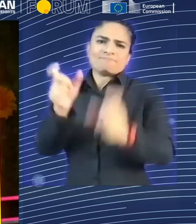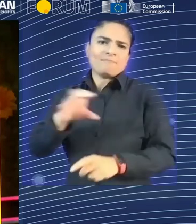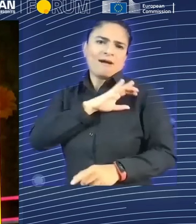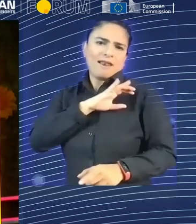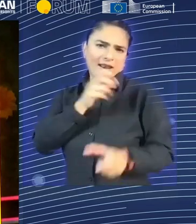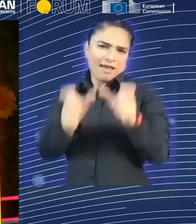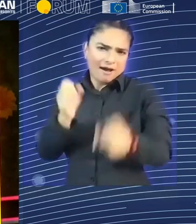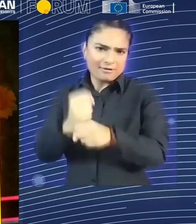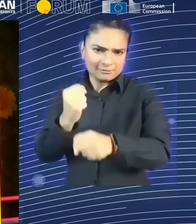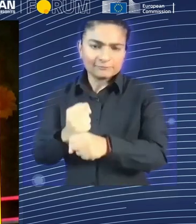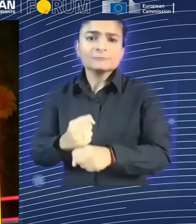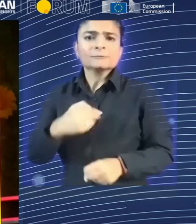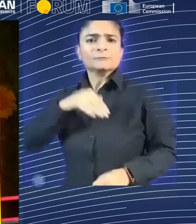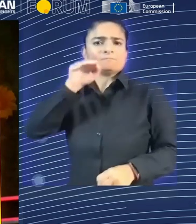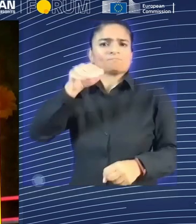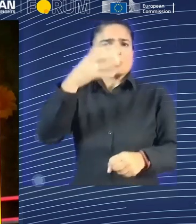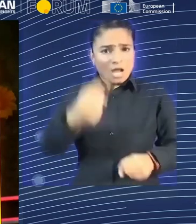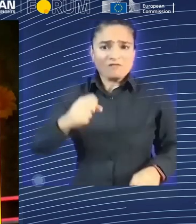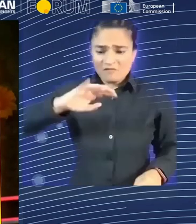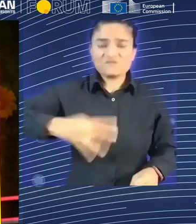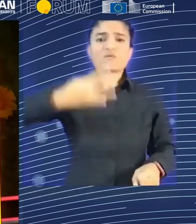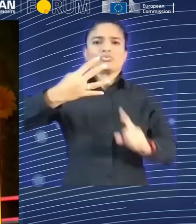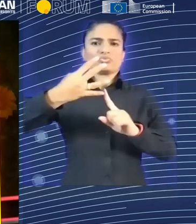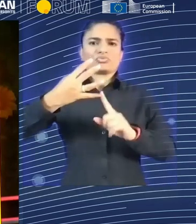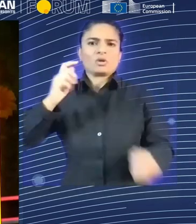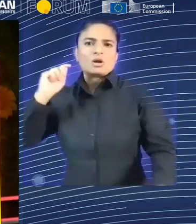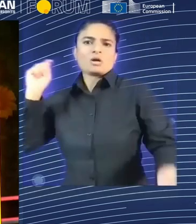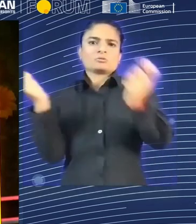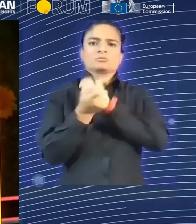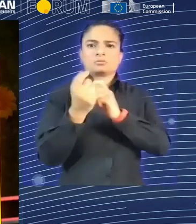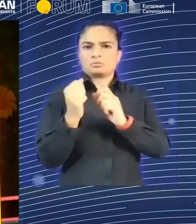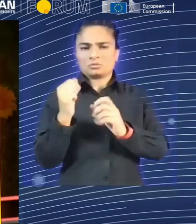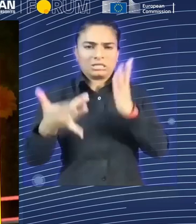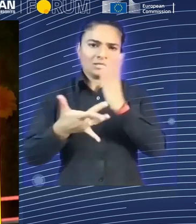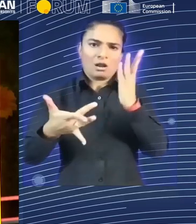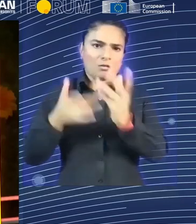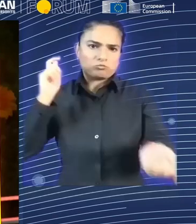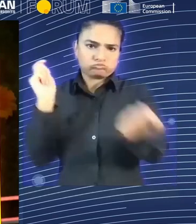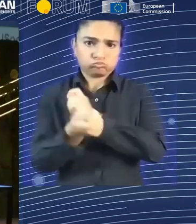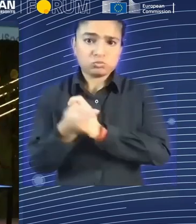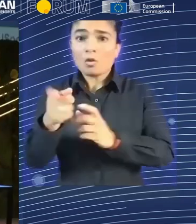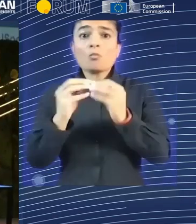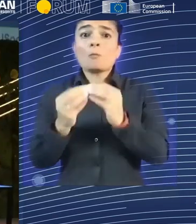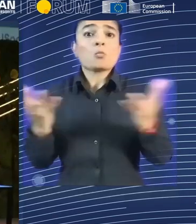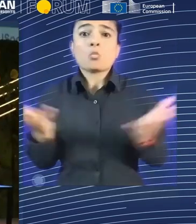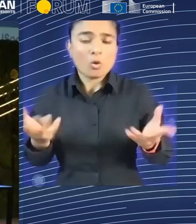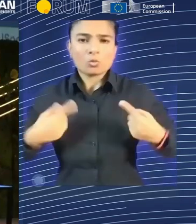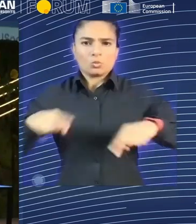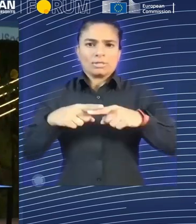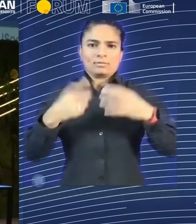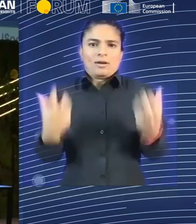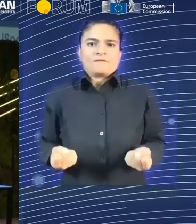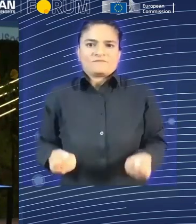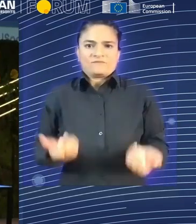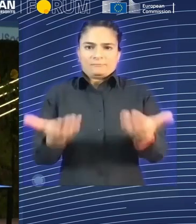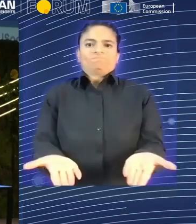of the organization, they're problem of the system. So you don't solve sustainability on your own. You need to have an